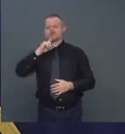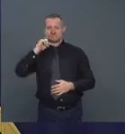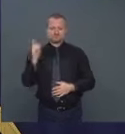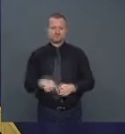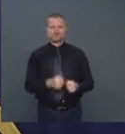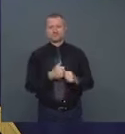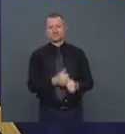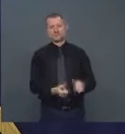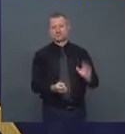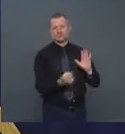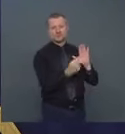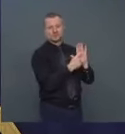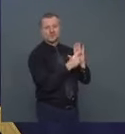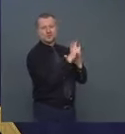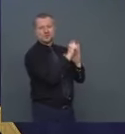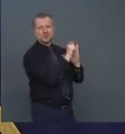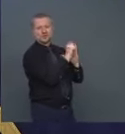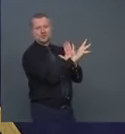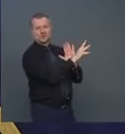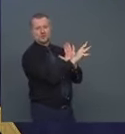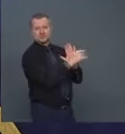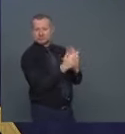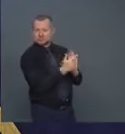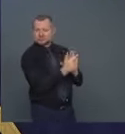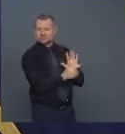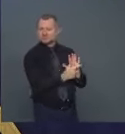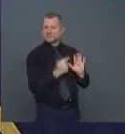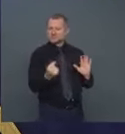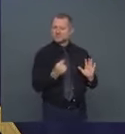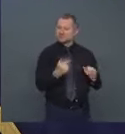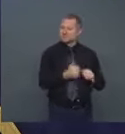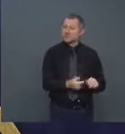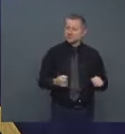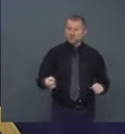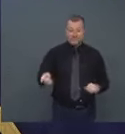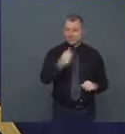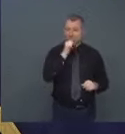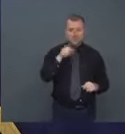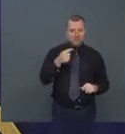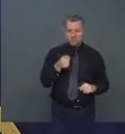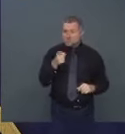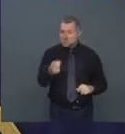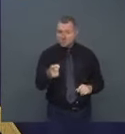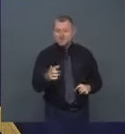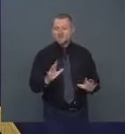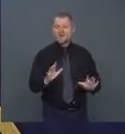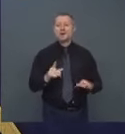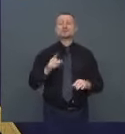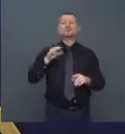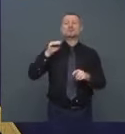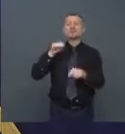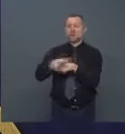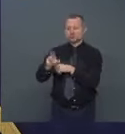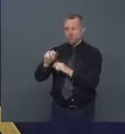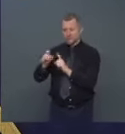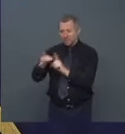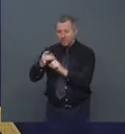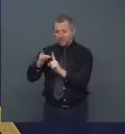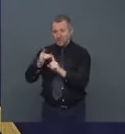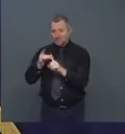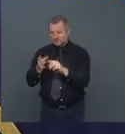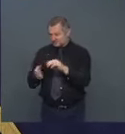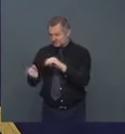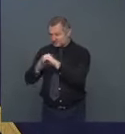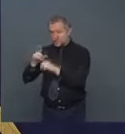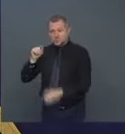Because I love you. When we see the infection rate at 20% in some zip